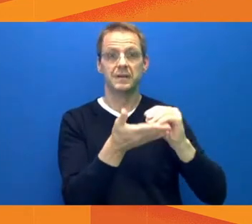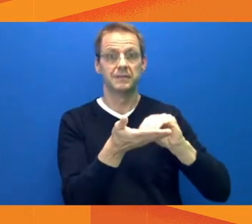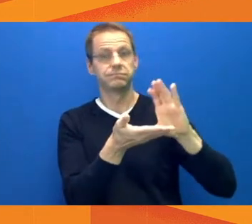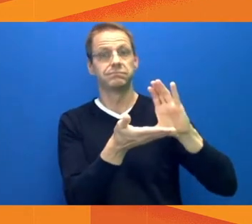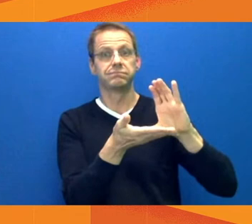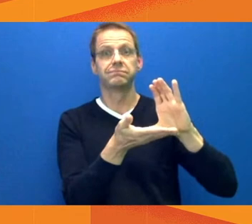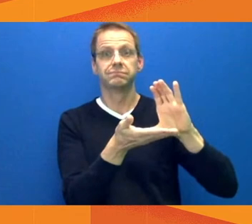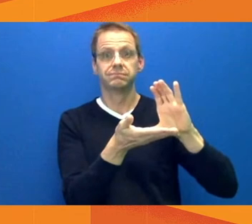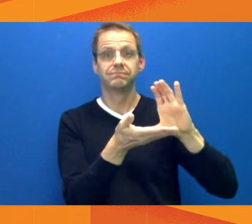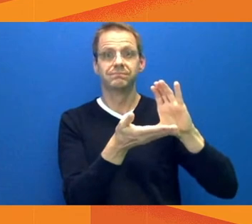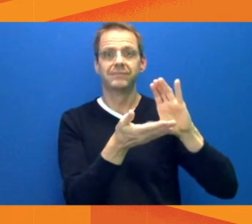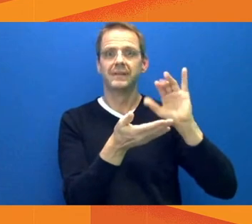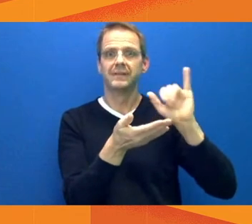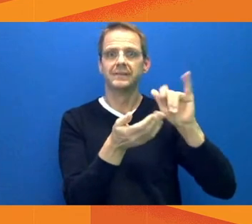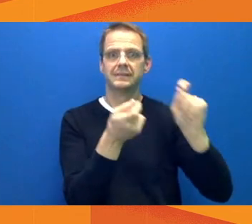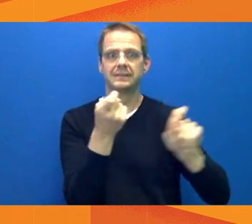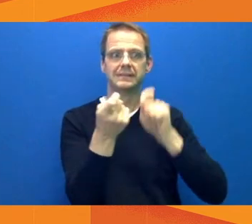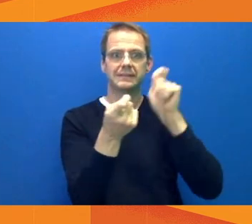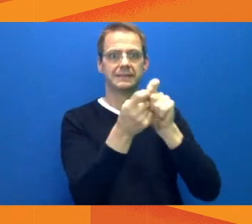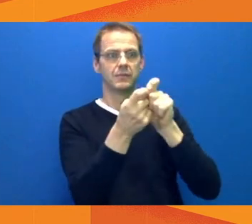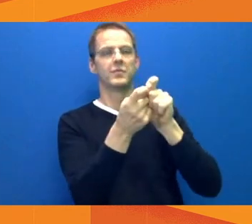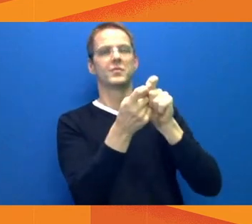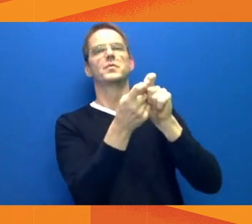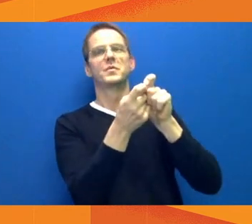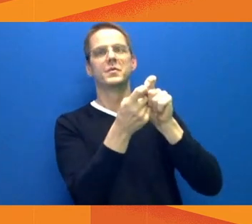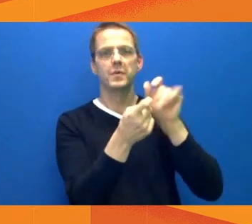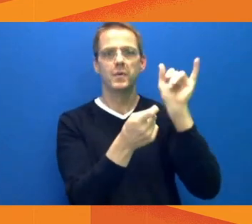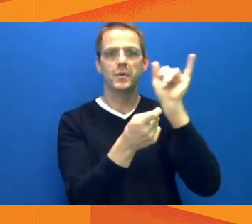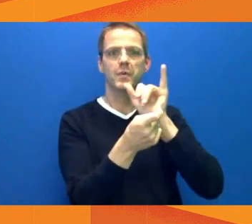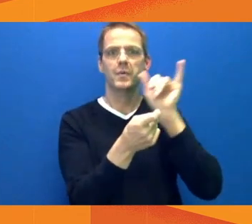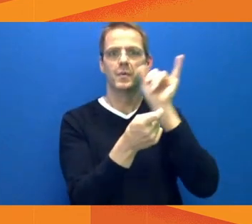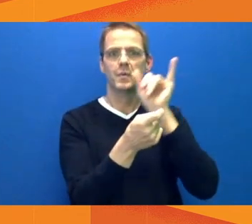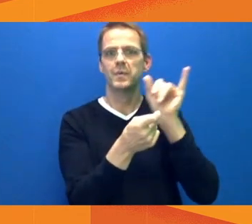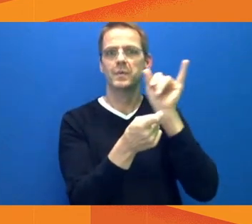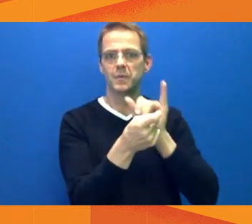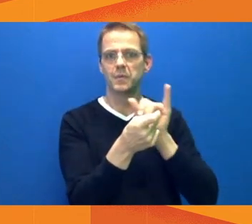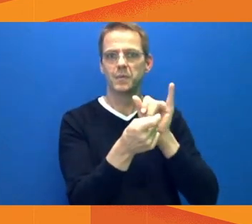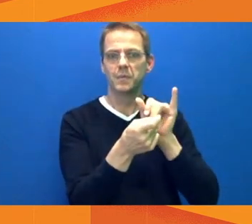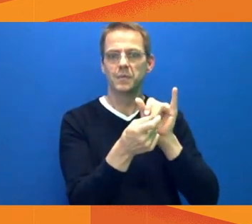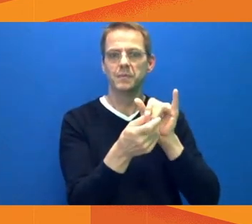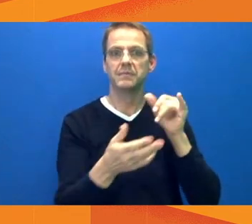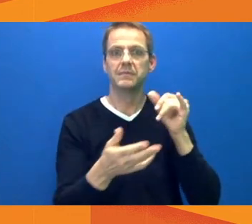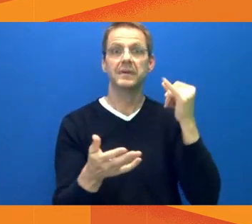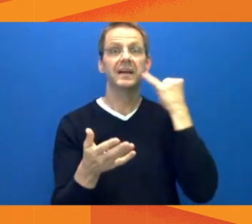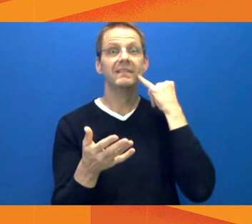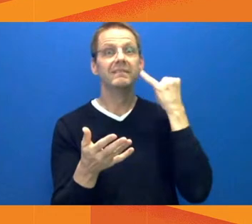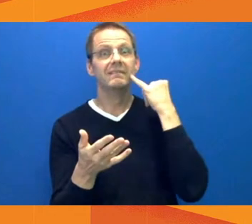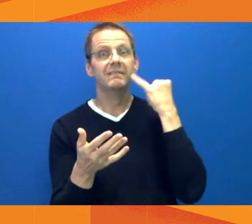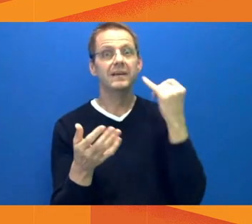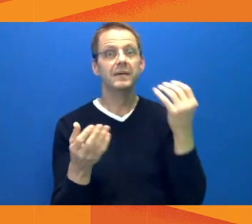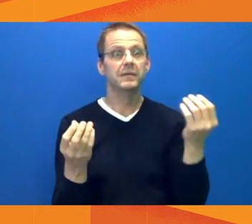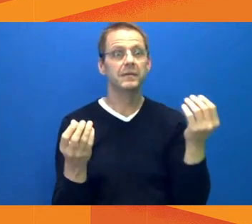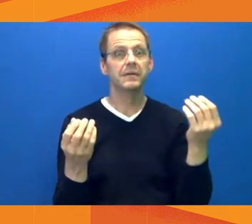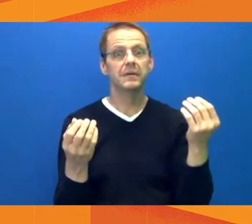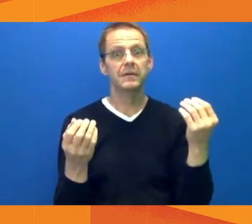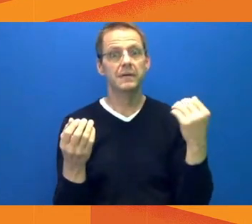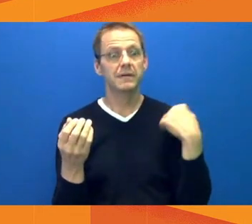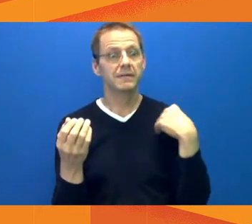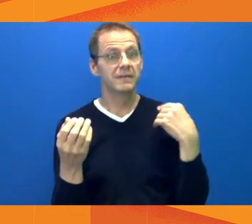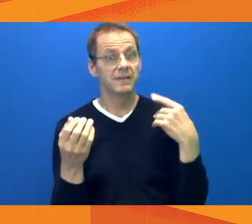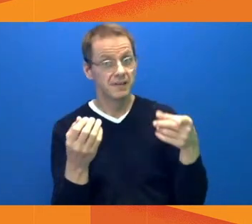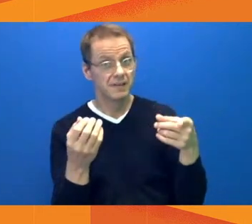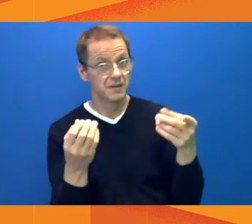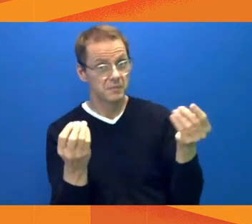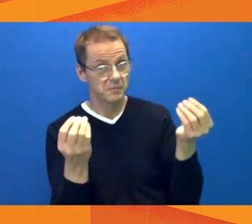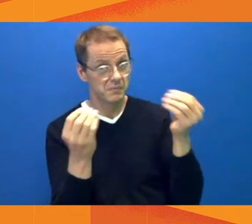you're right, we've always been coordinating along that way. But there has been coordination with EPS in the province and all the